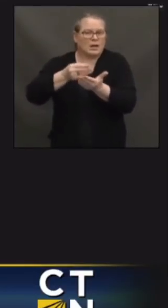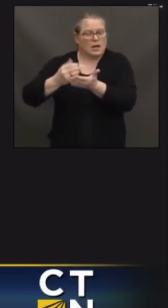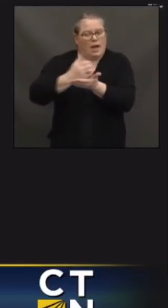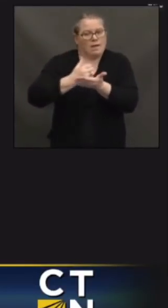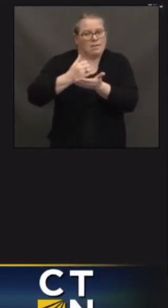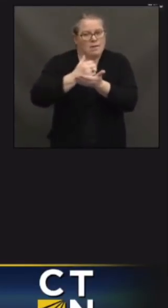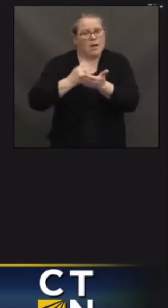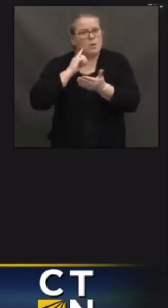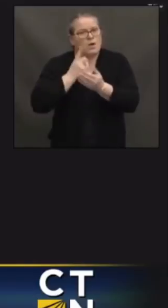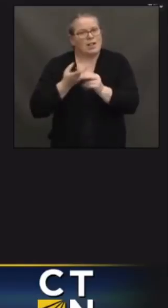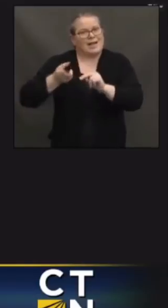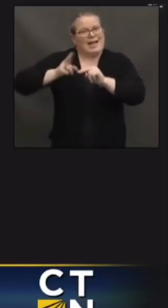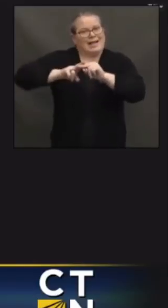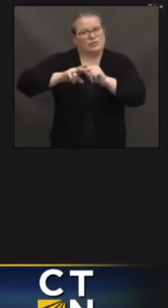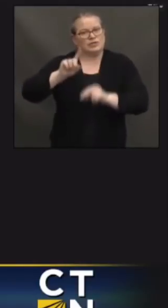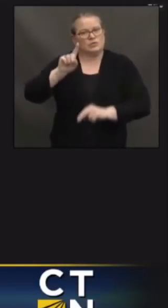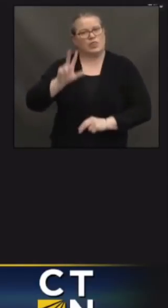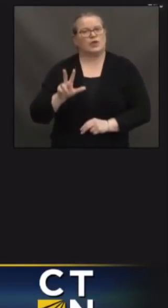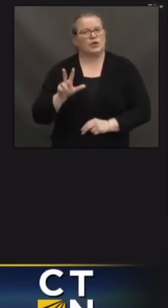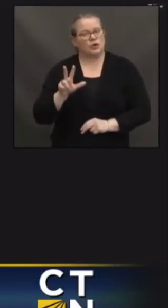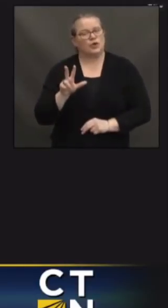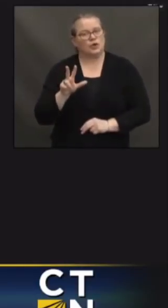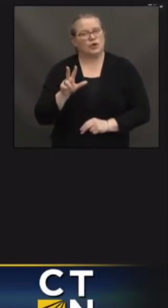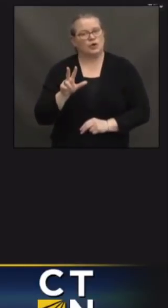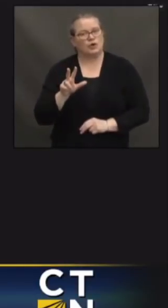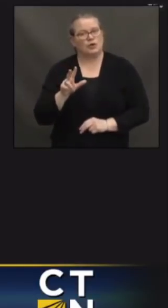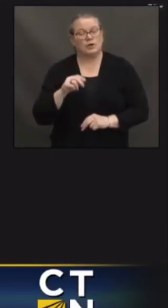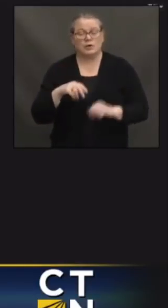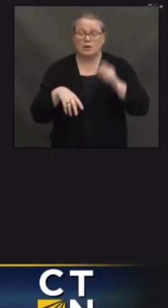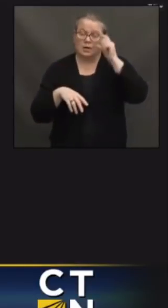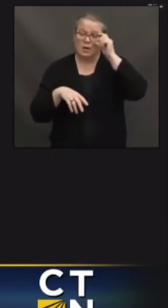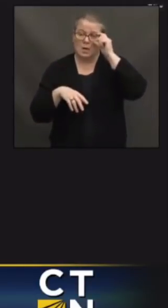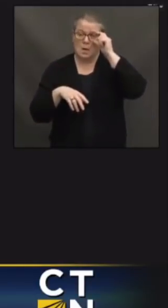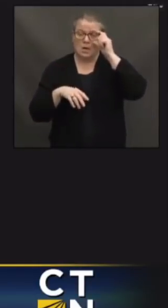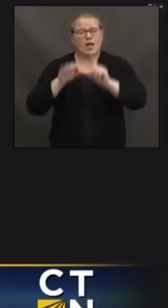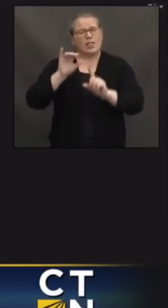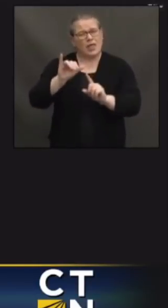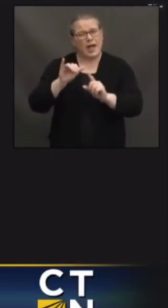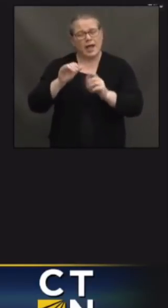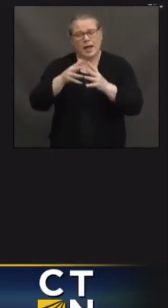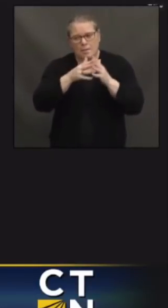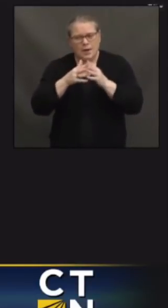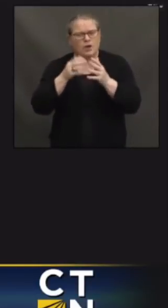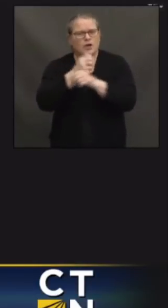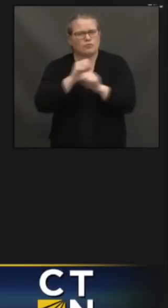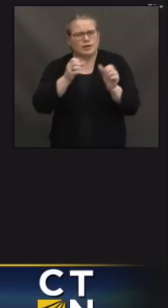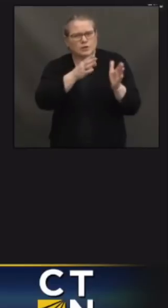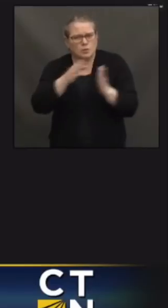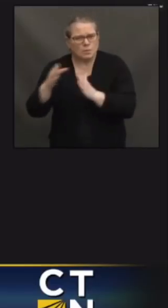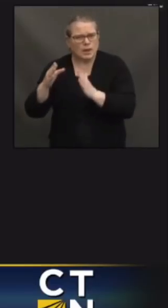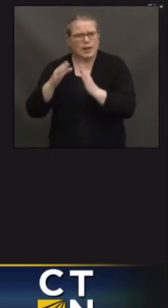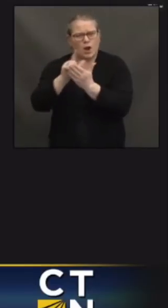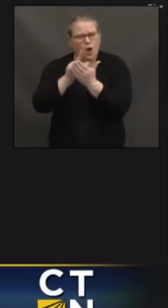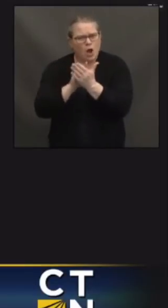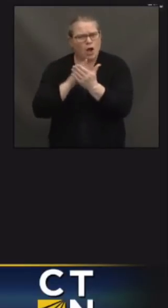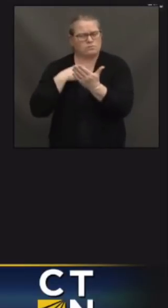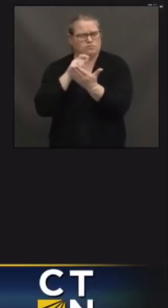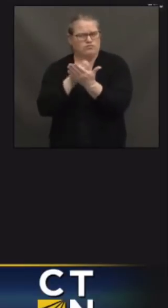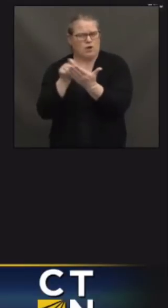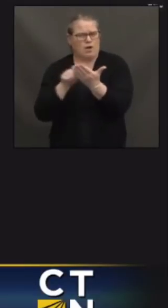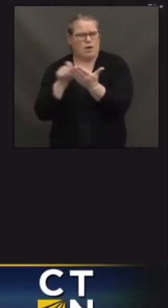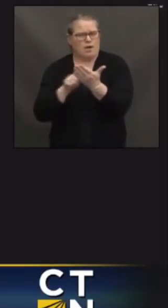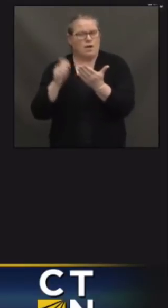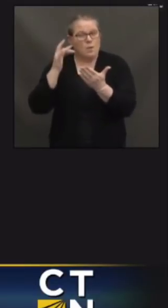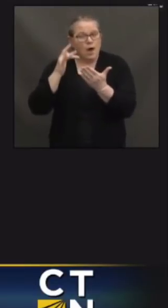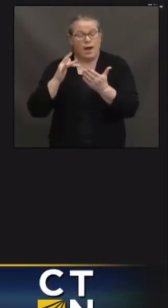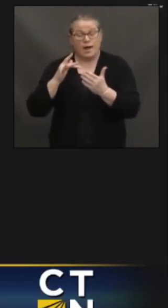And why we built the American Rescue Plan by building up from the bottom of